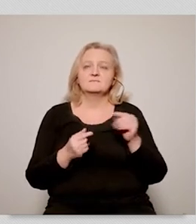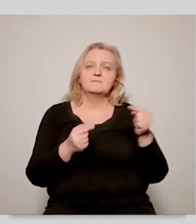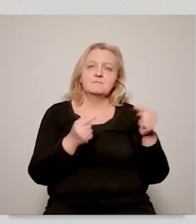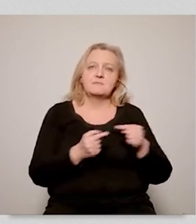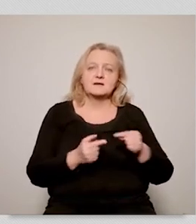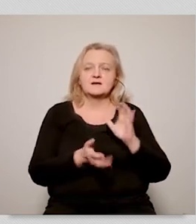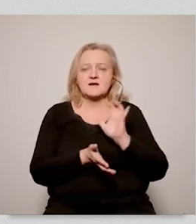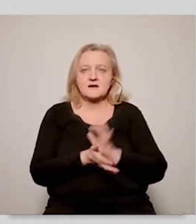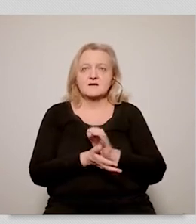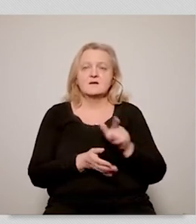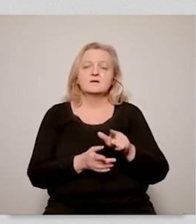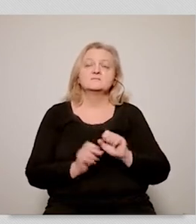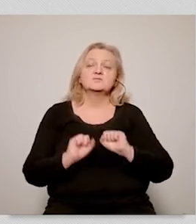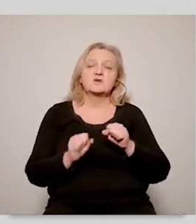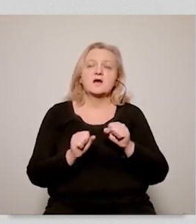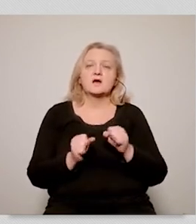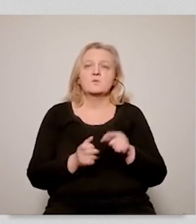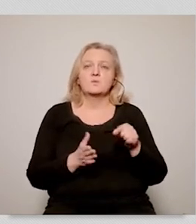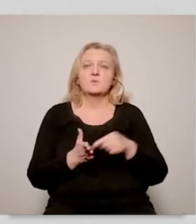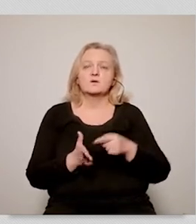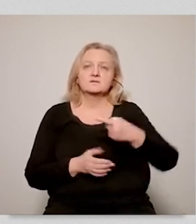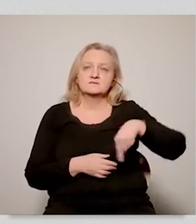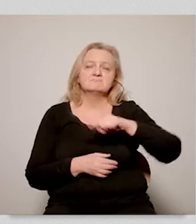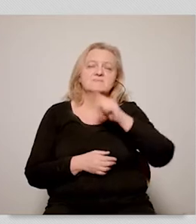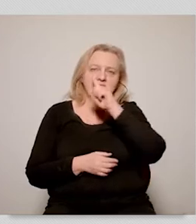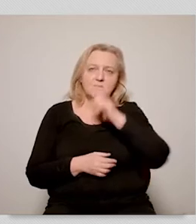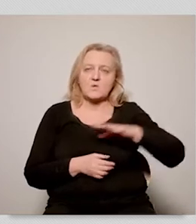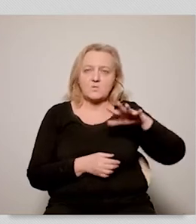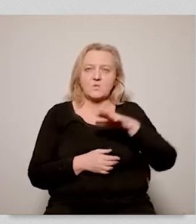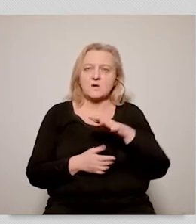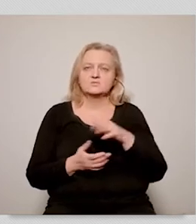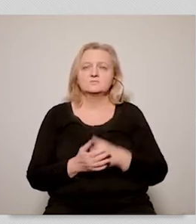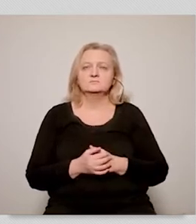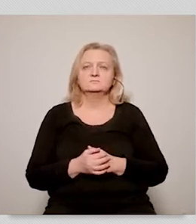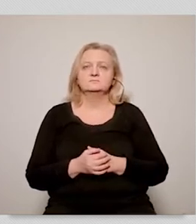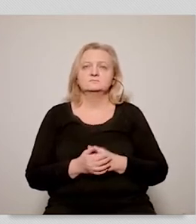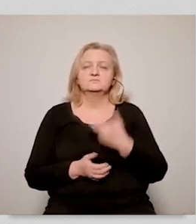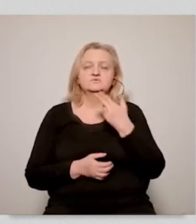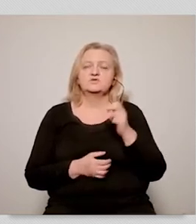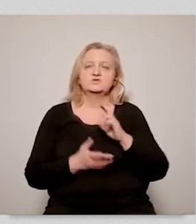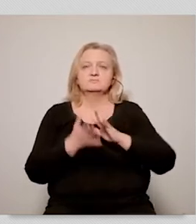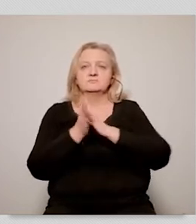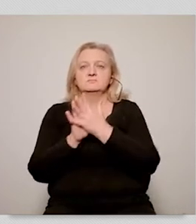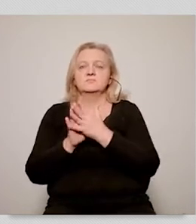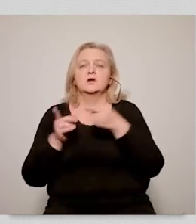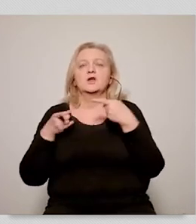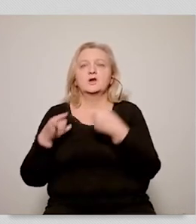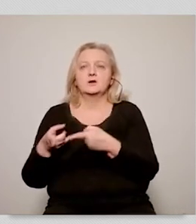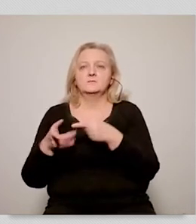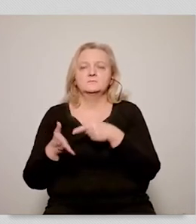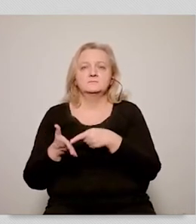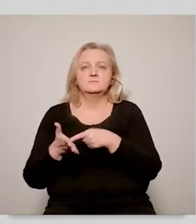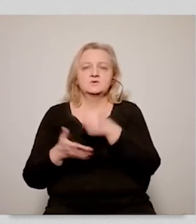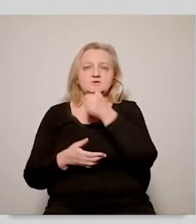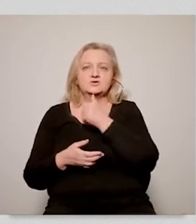many challenges and our societies